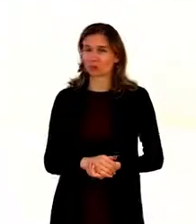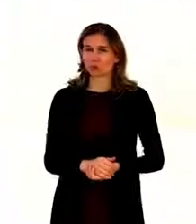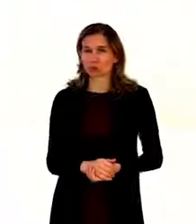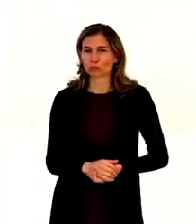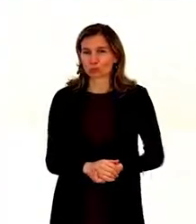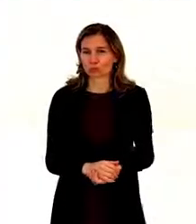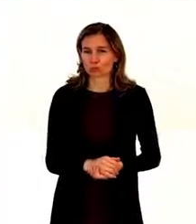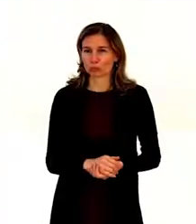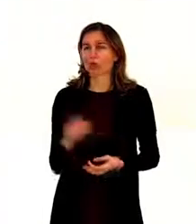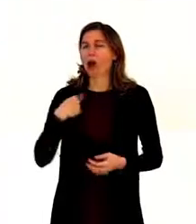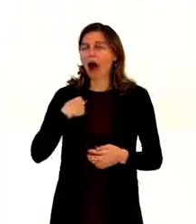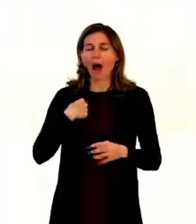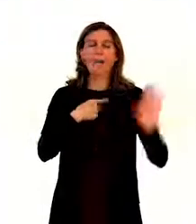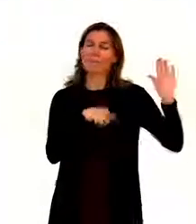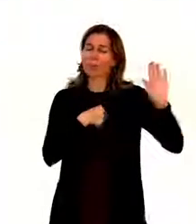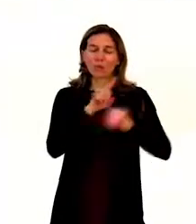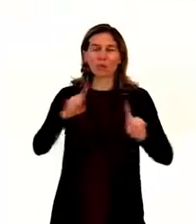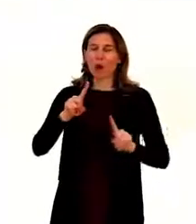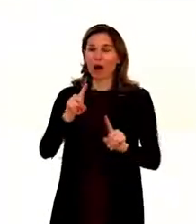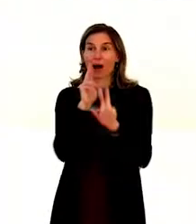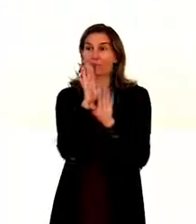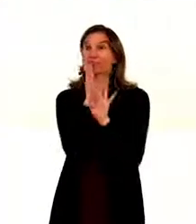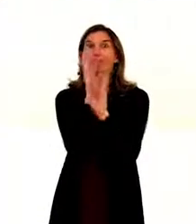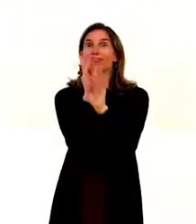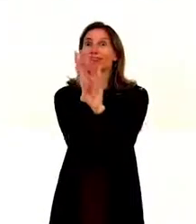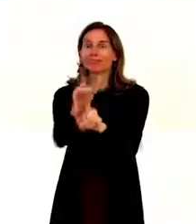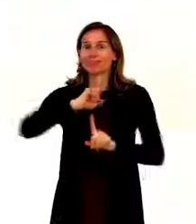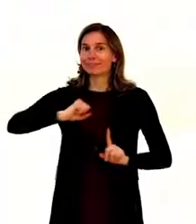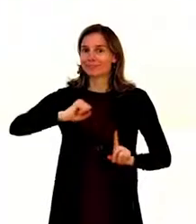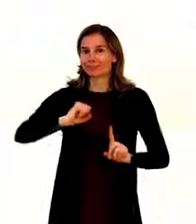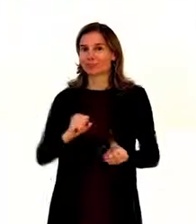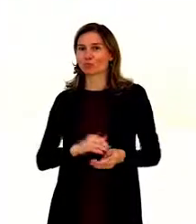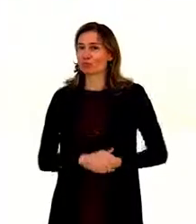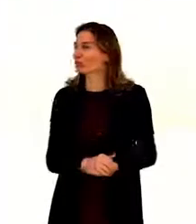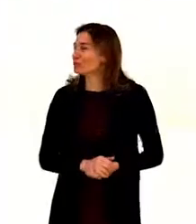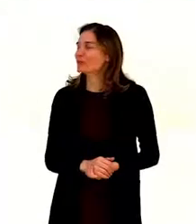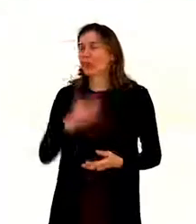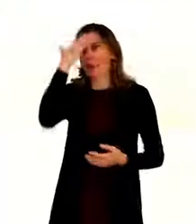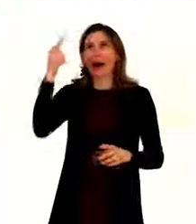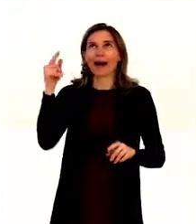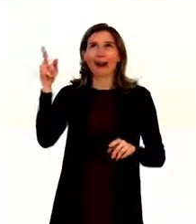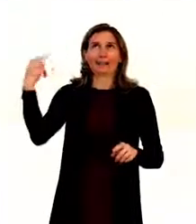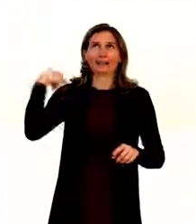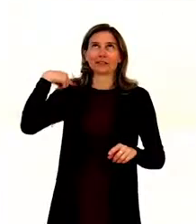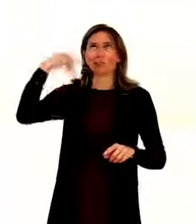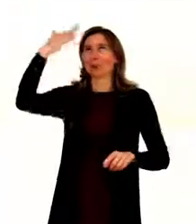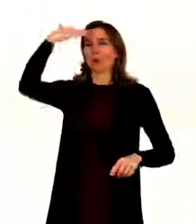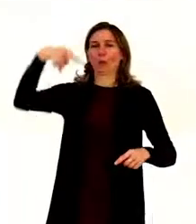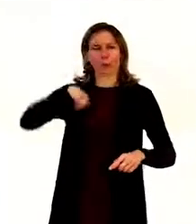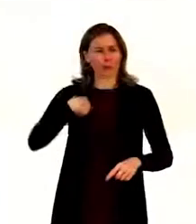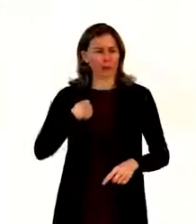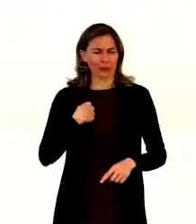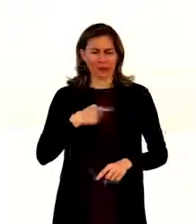to speak not too fast, for which I'm sometimes notorious. So,